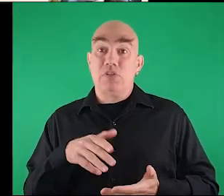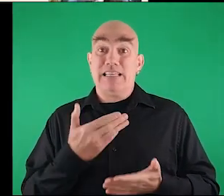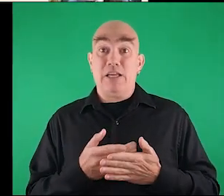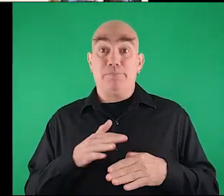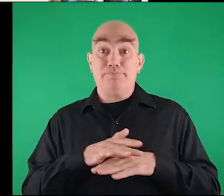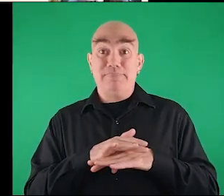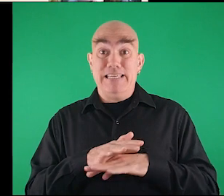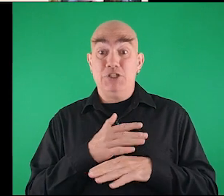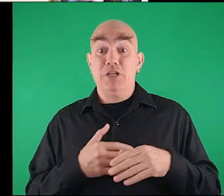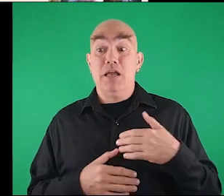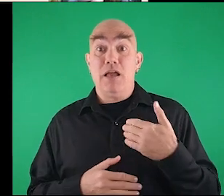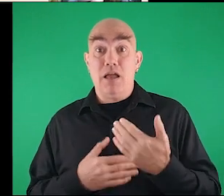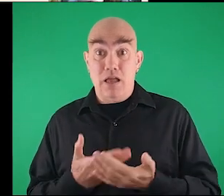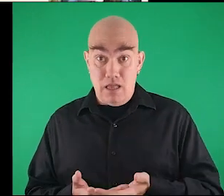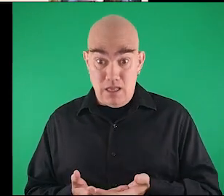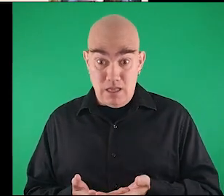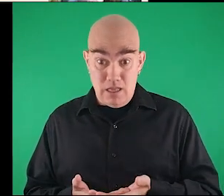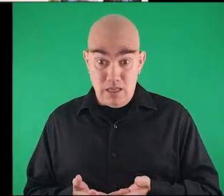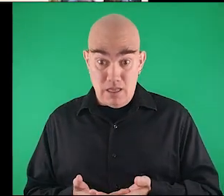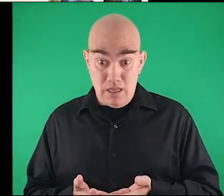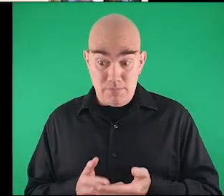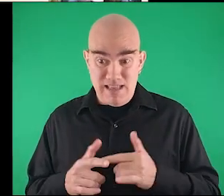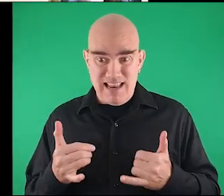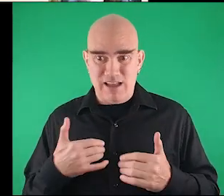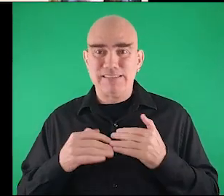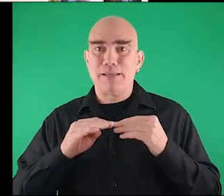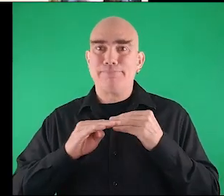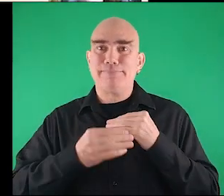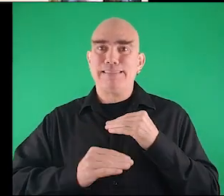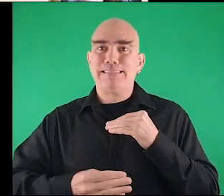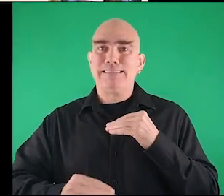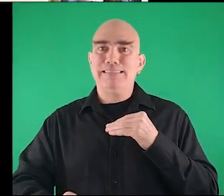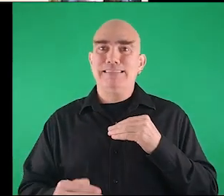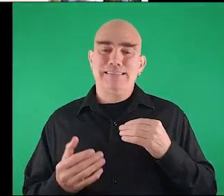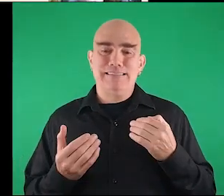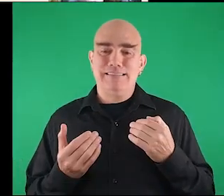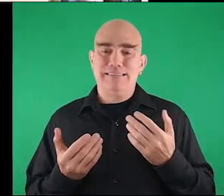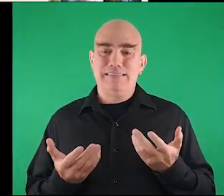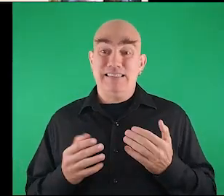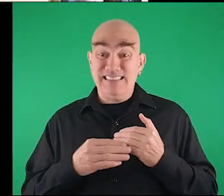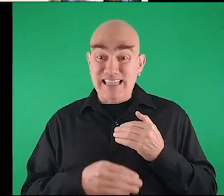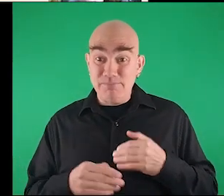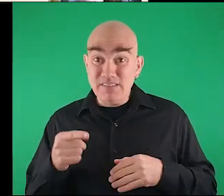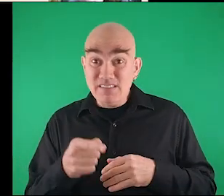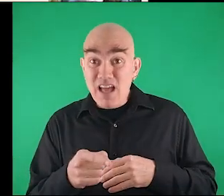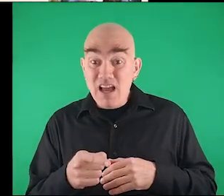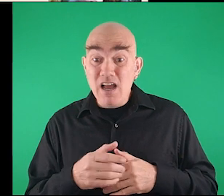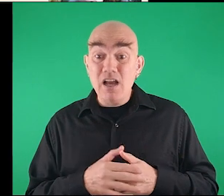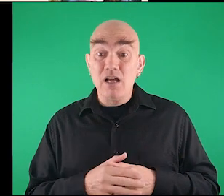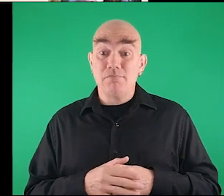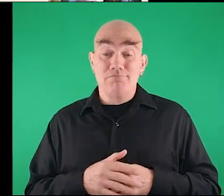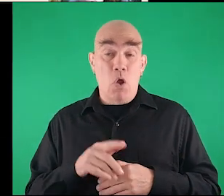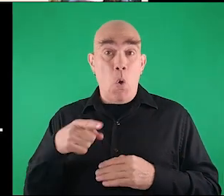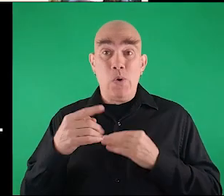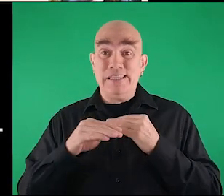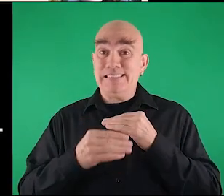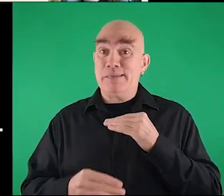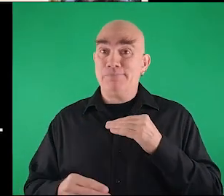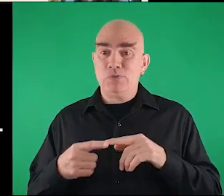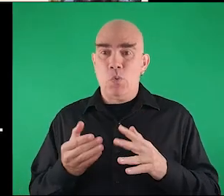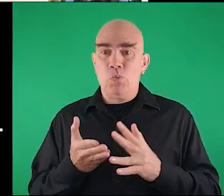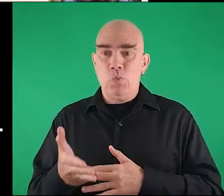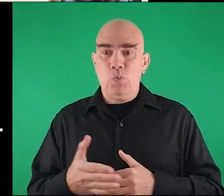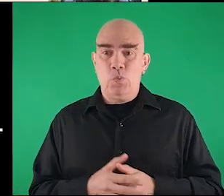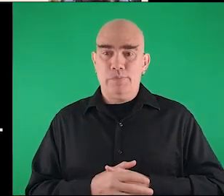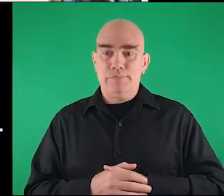and you get to the beach but you have steps steps over here only